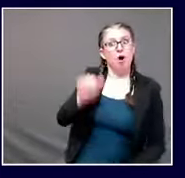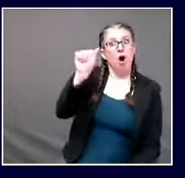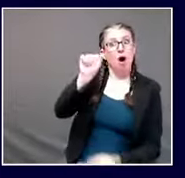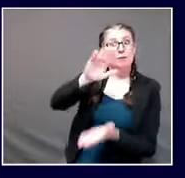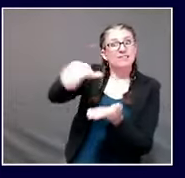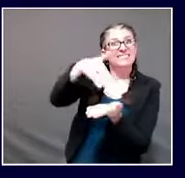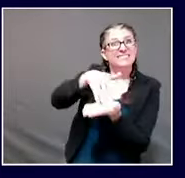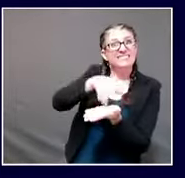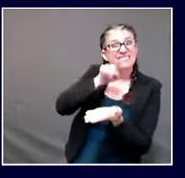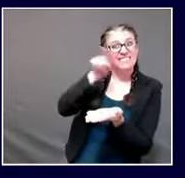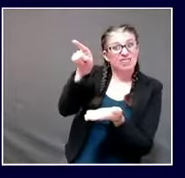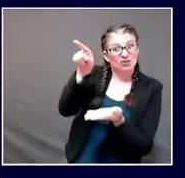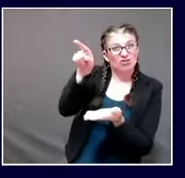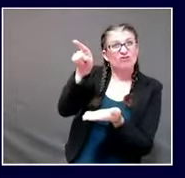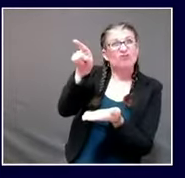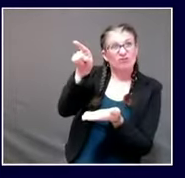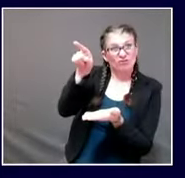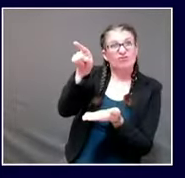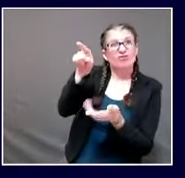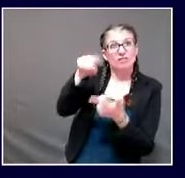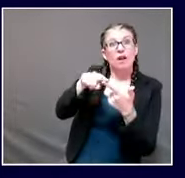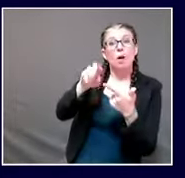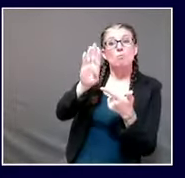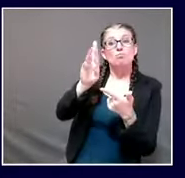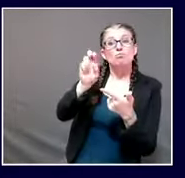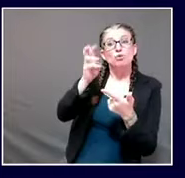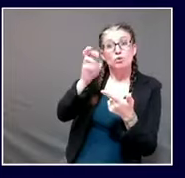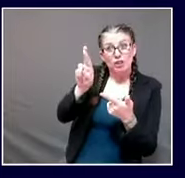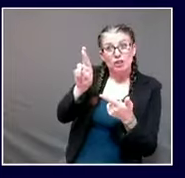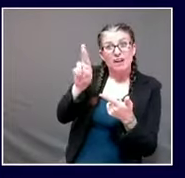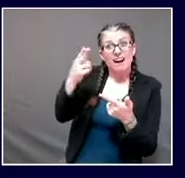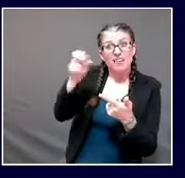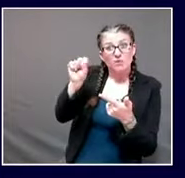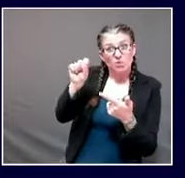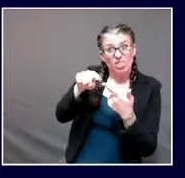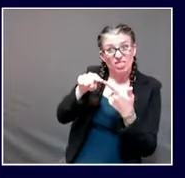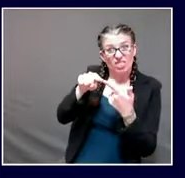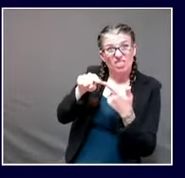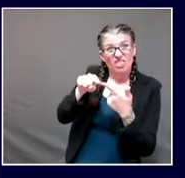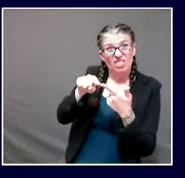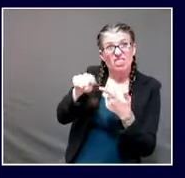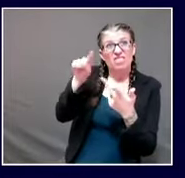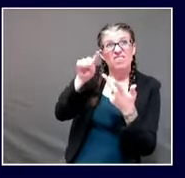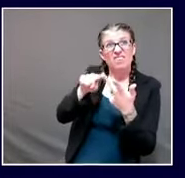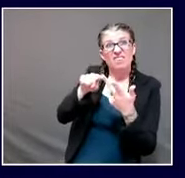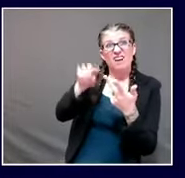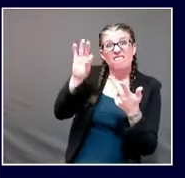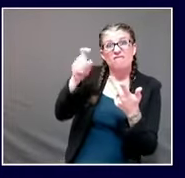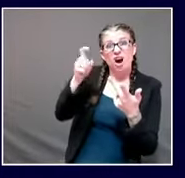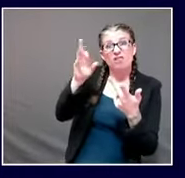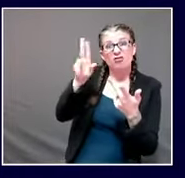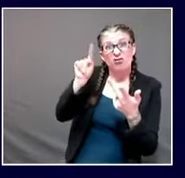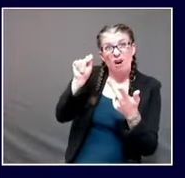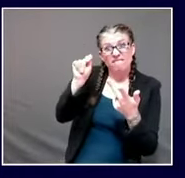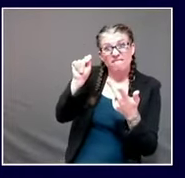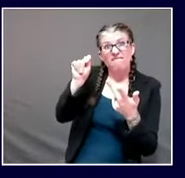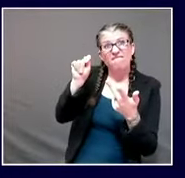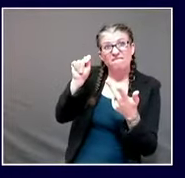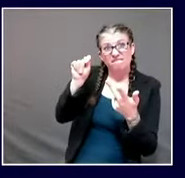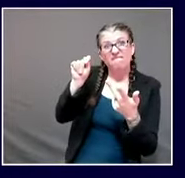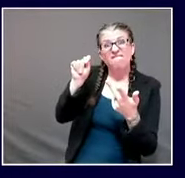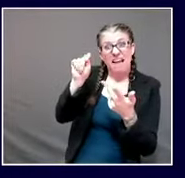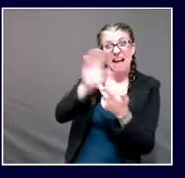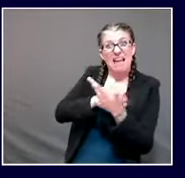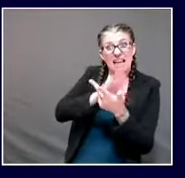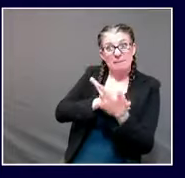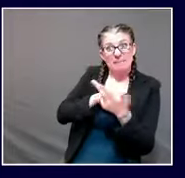School, also with three cases, and finally, three cases at Foxcroft Academy. As we always do during these